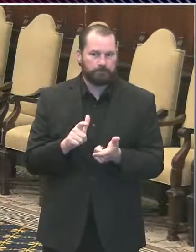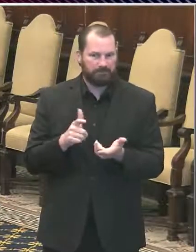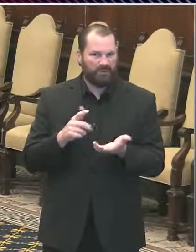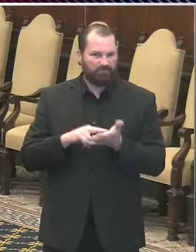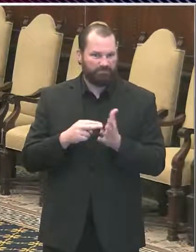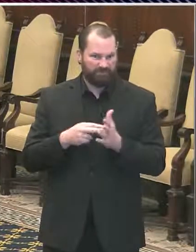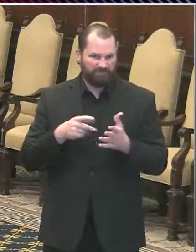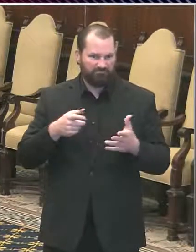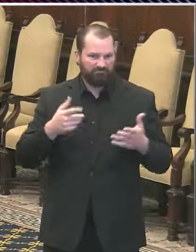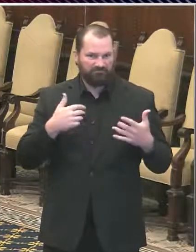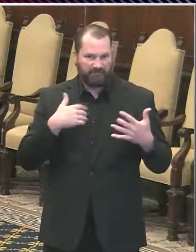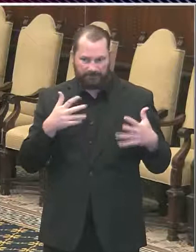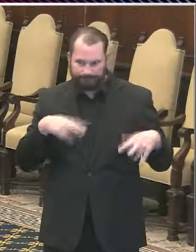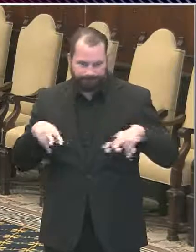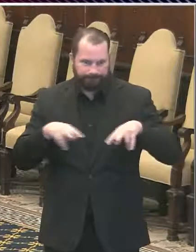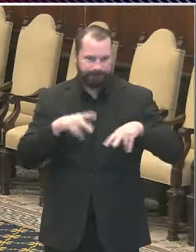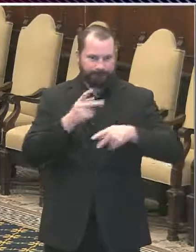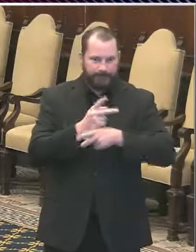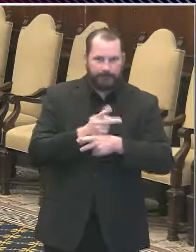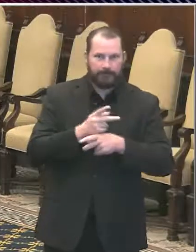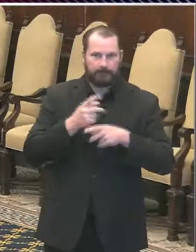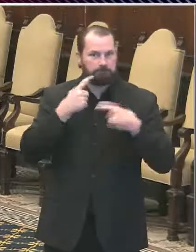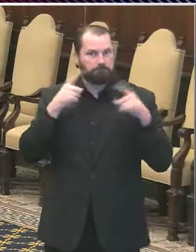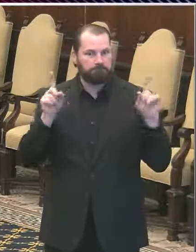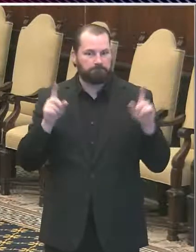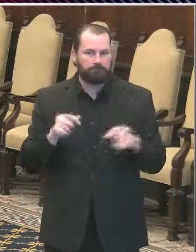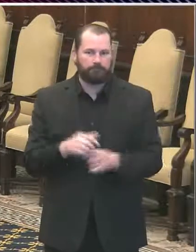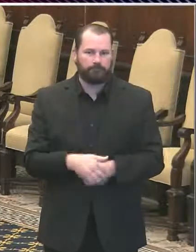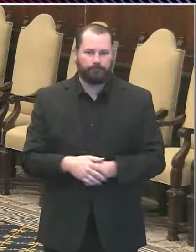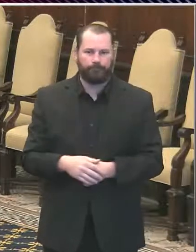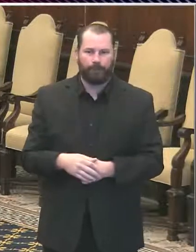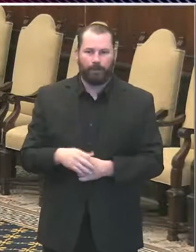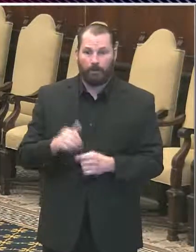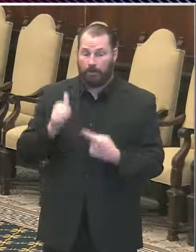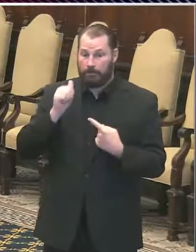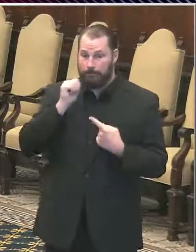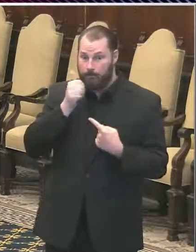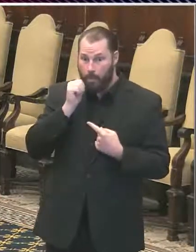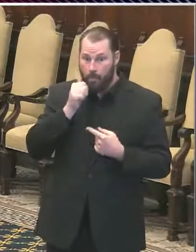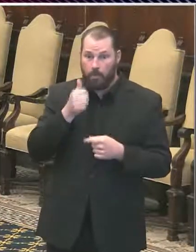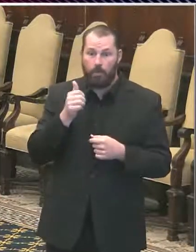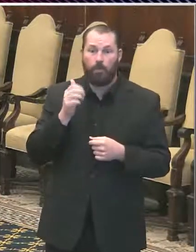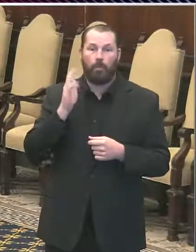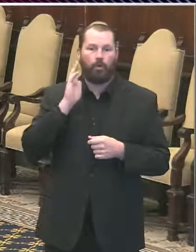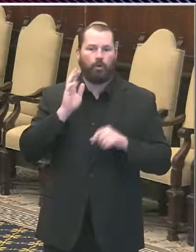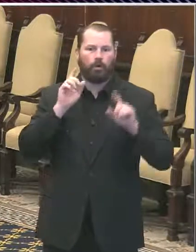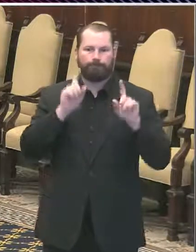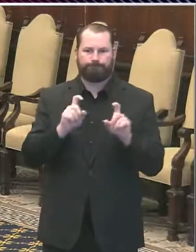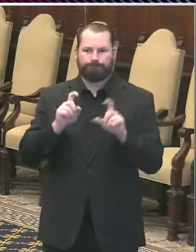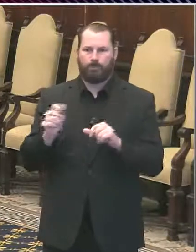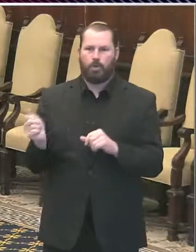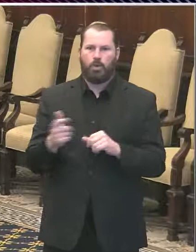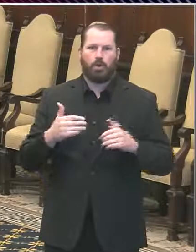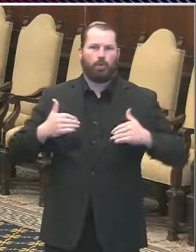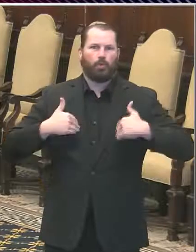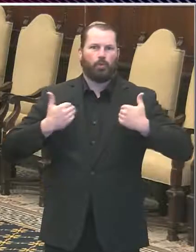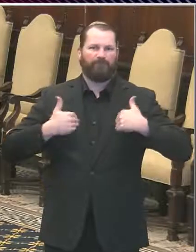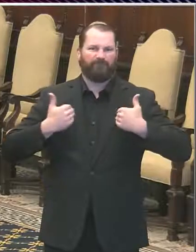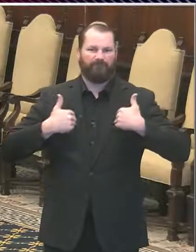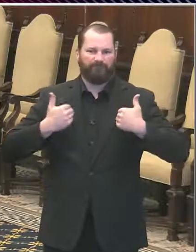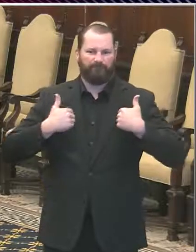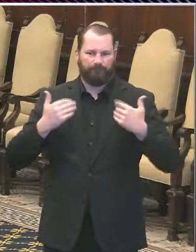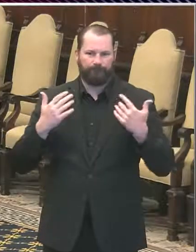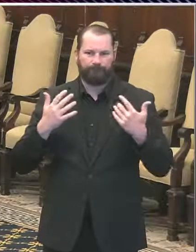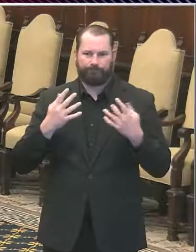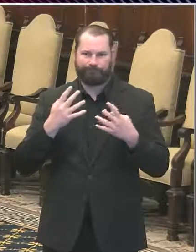Department of Human Services will begin testing of all youth at the Juvenile Justice Services Center. This facility-wide testing is part of our continued effort